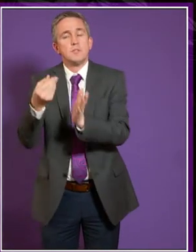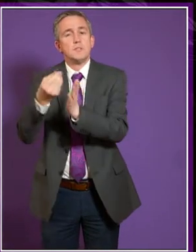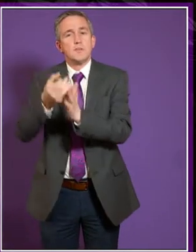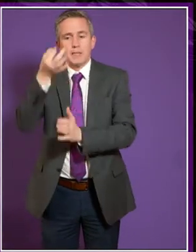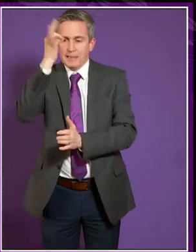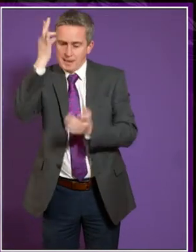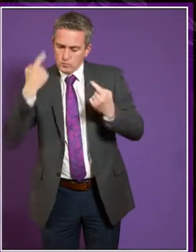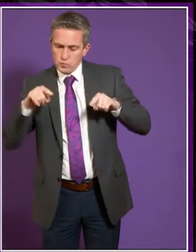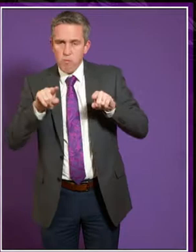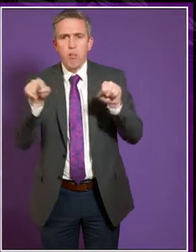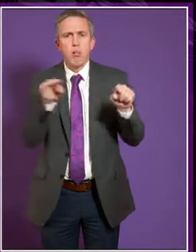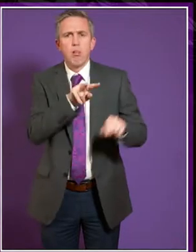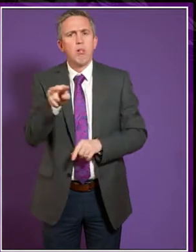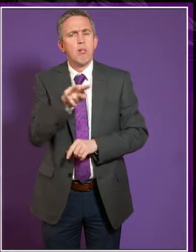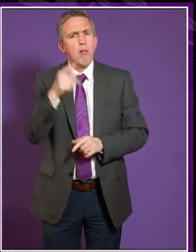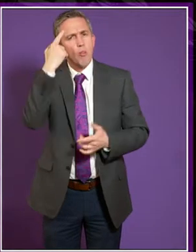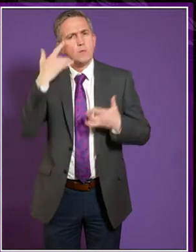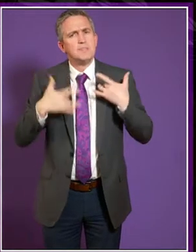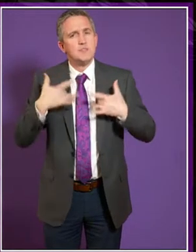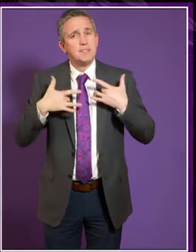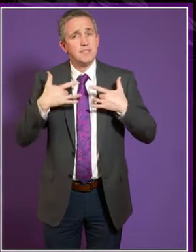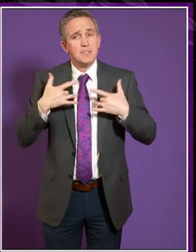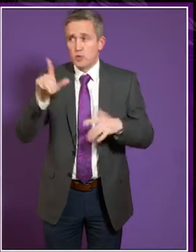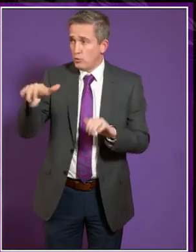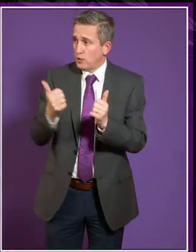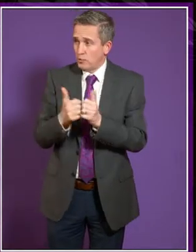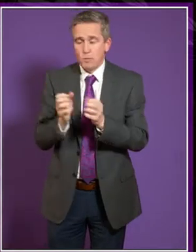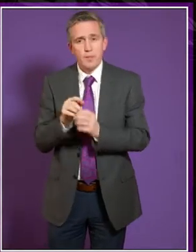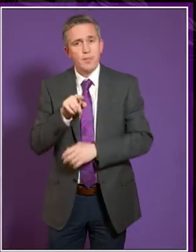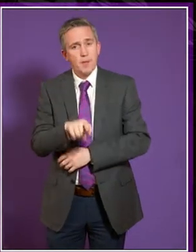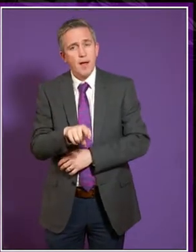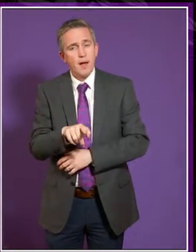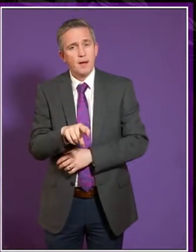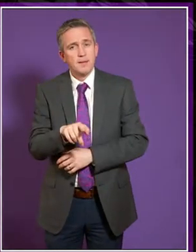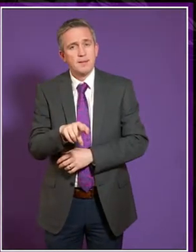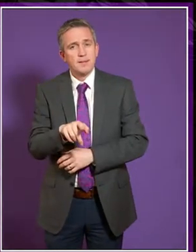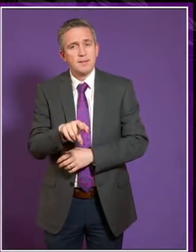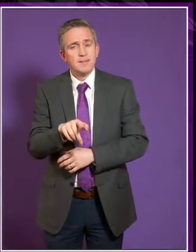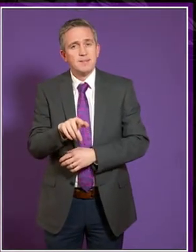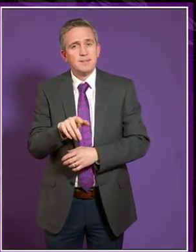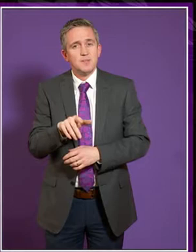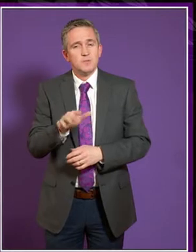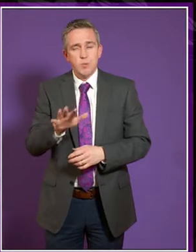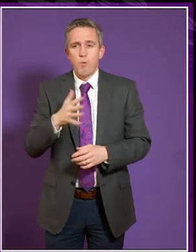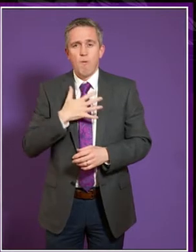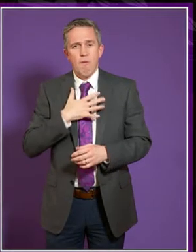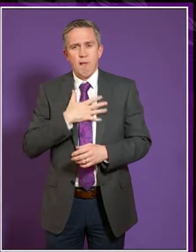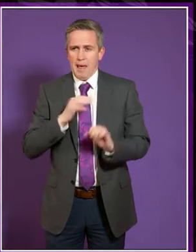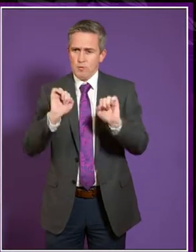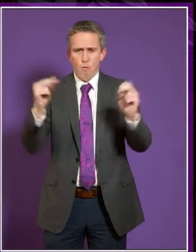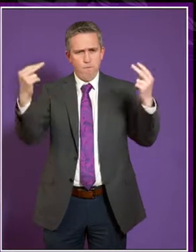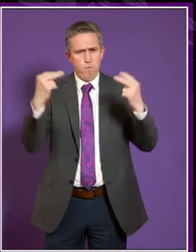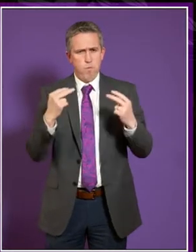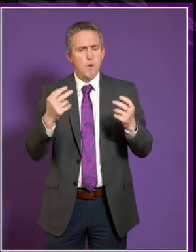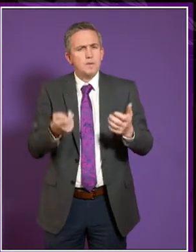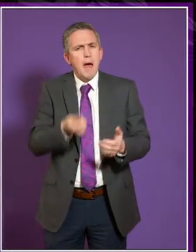Council, which I thought was interesting, and you agreed with that, Mr Scott. So I would like both sides' view of how that could